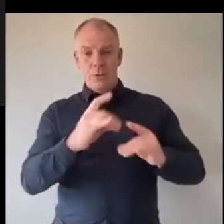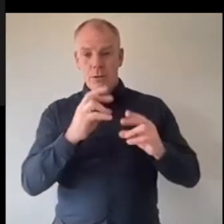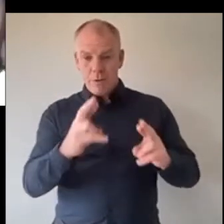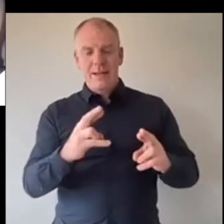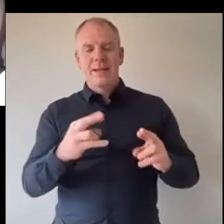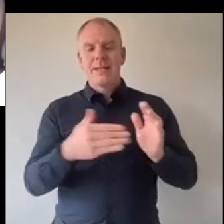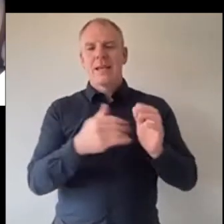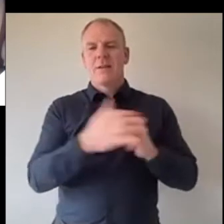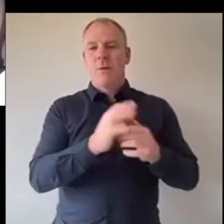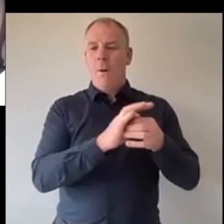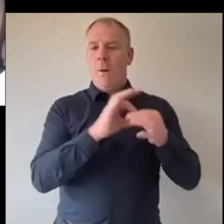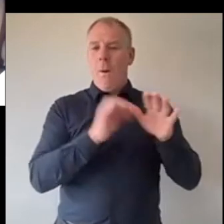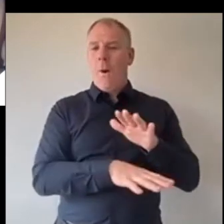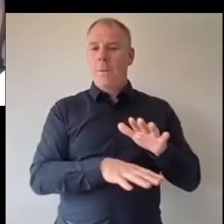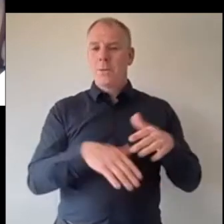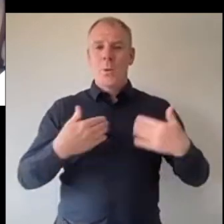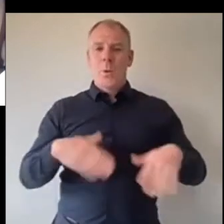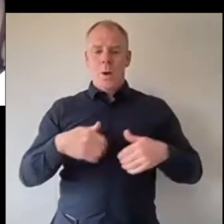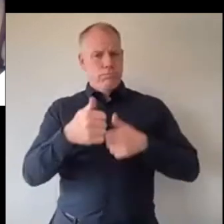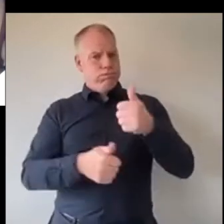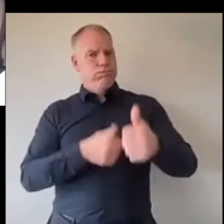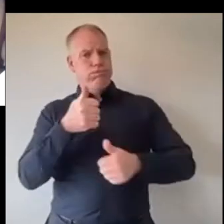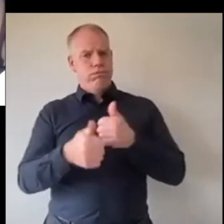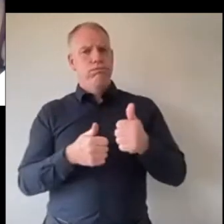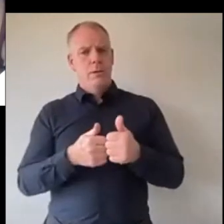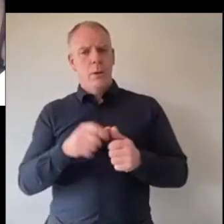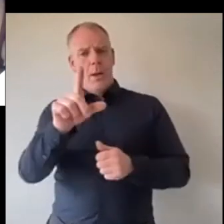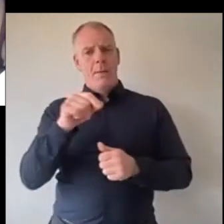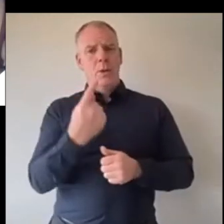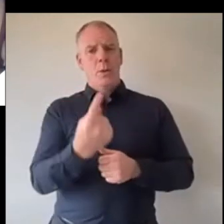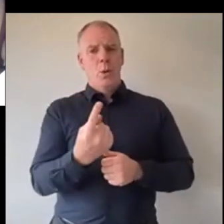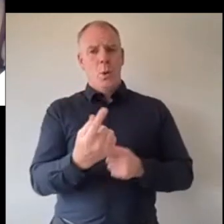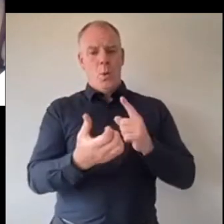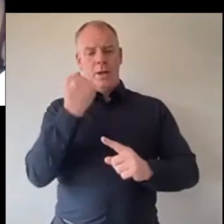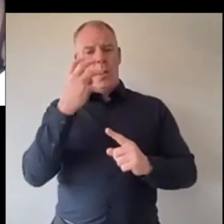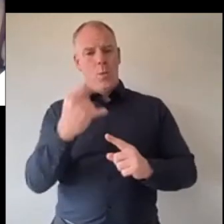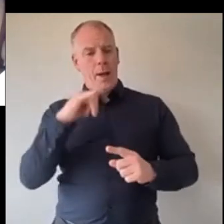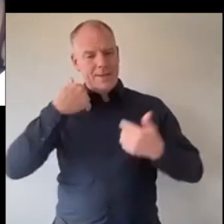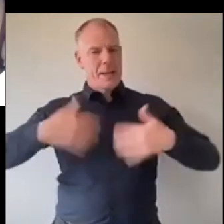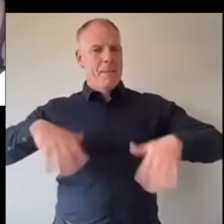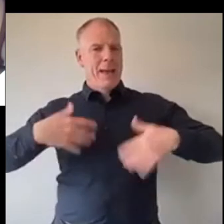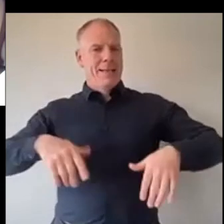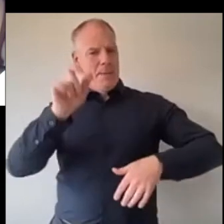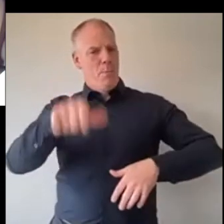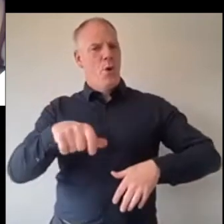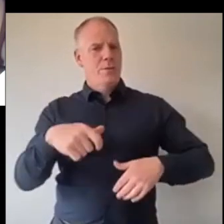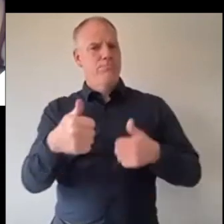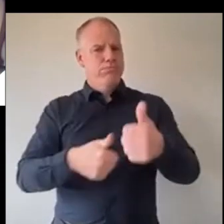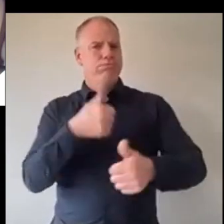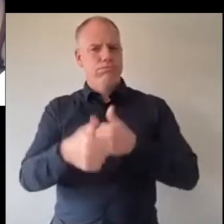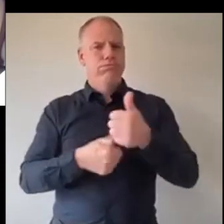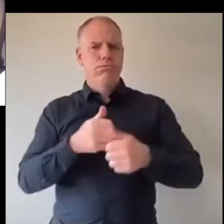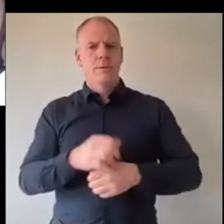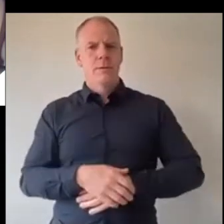I have to say Jake fair play so we chose you as one of the winners because you are absolutely amazing so like